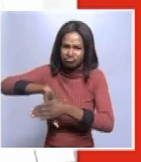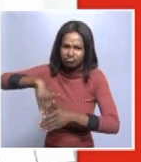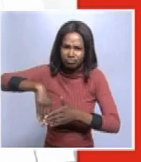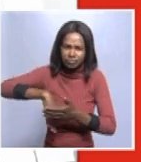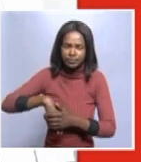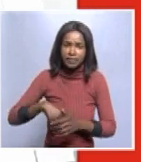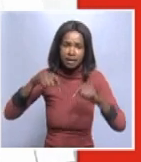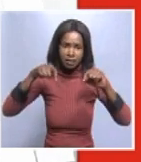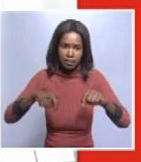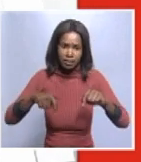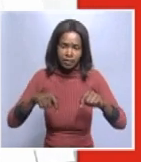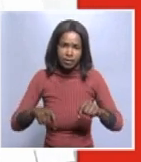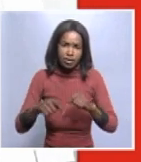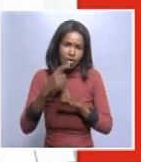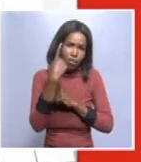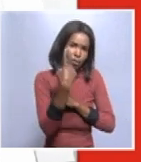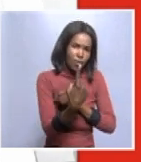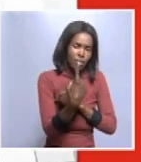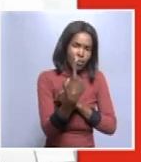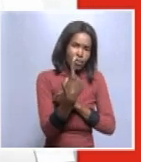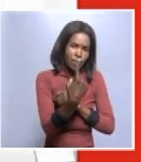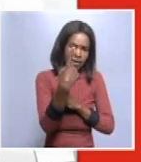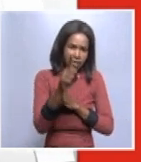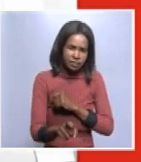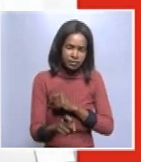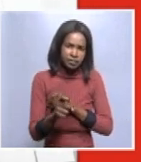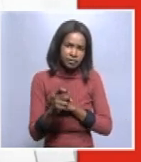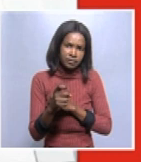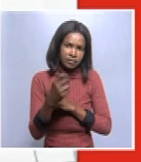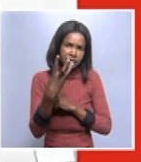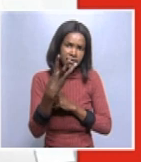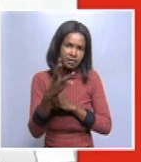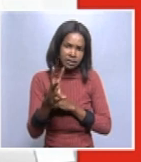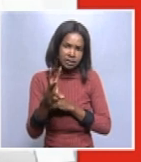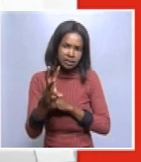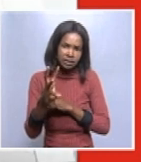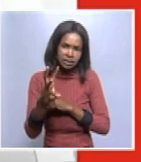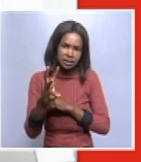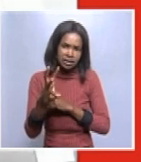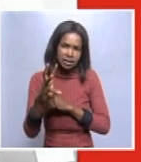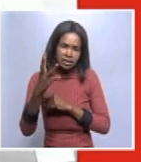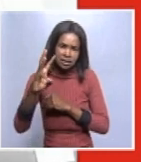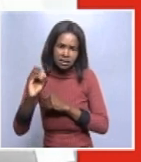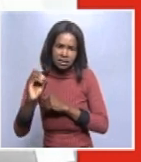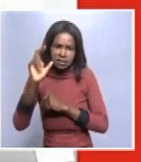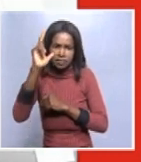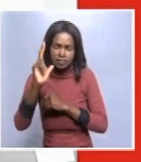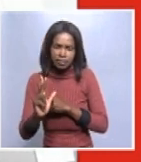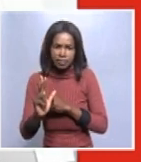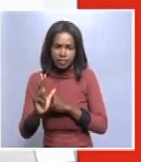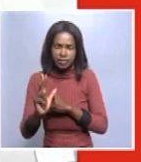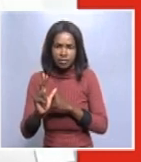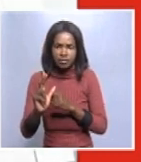Currently, we have 1,660 individuals